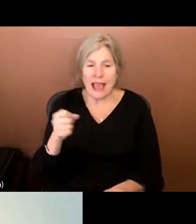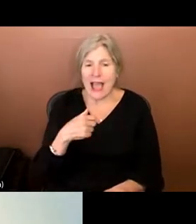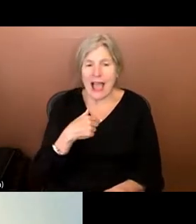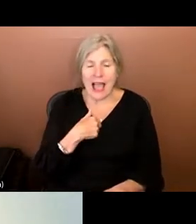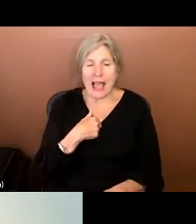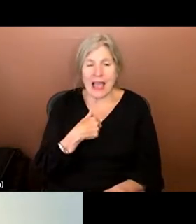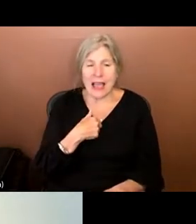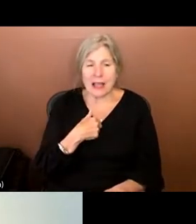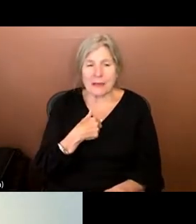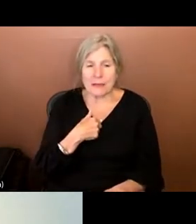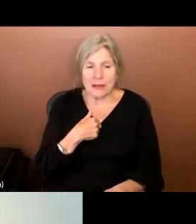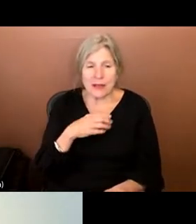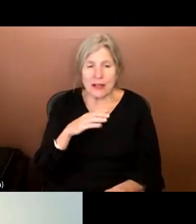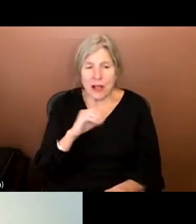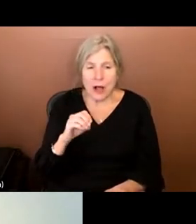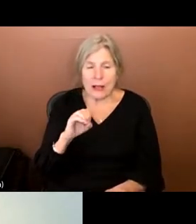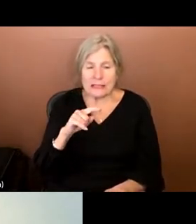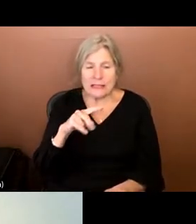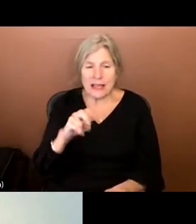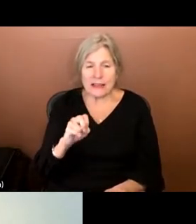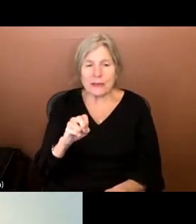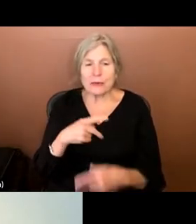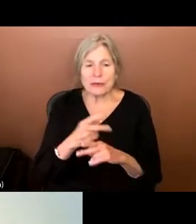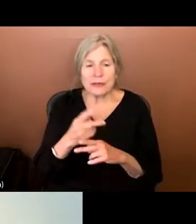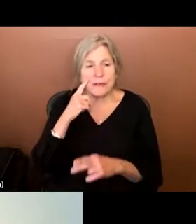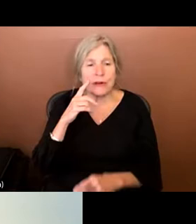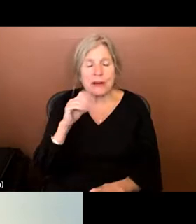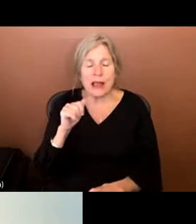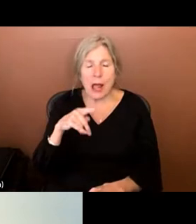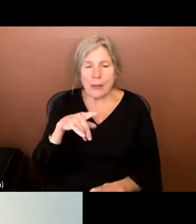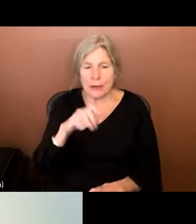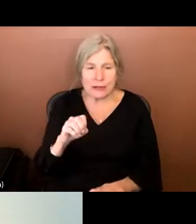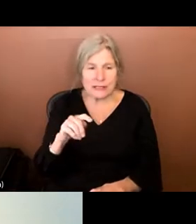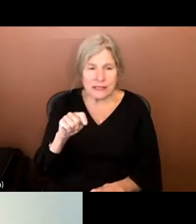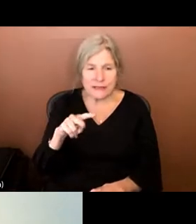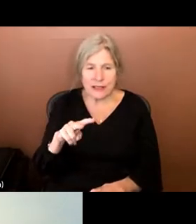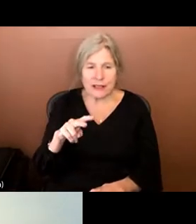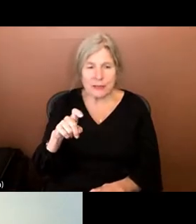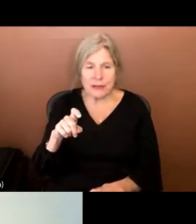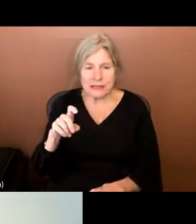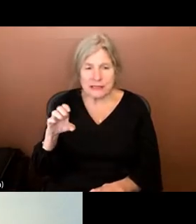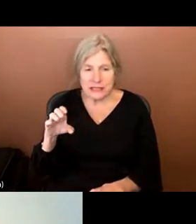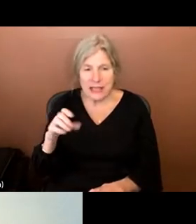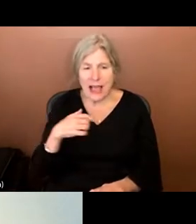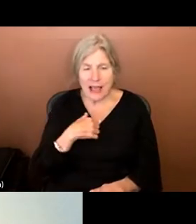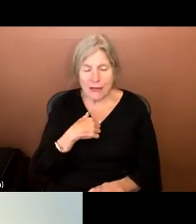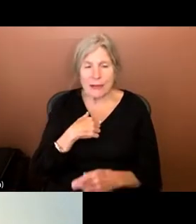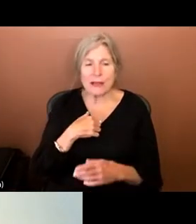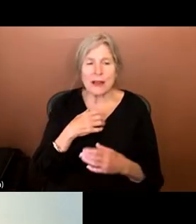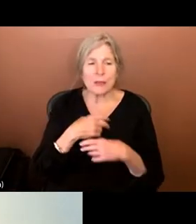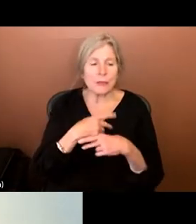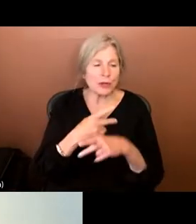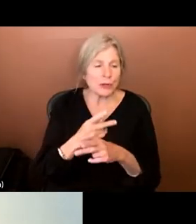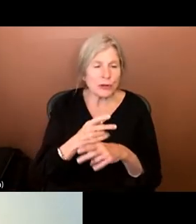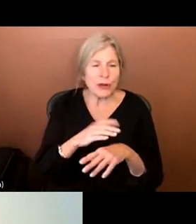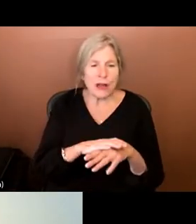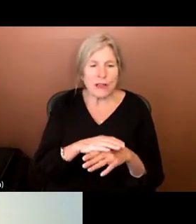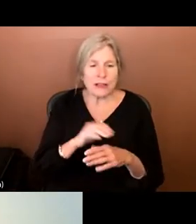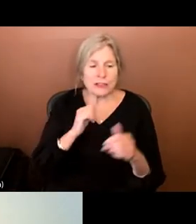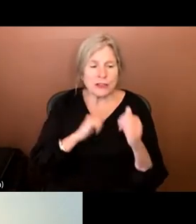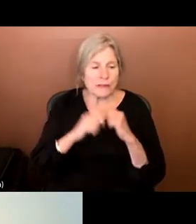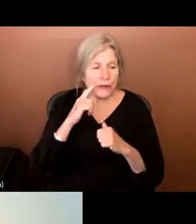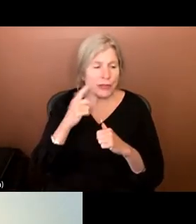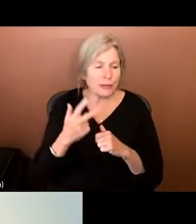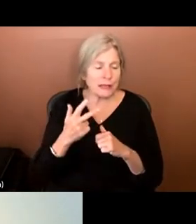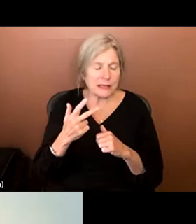I'm a co-executive producer for Apple TV Plus's C. And I've been a producer on this show for three